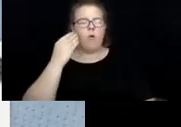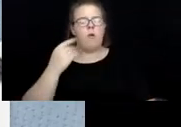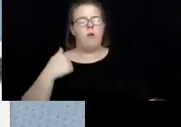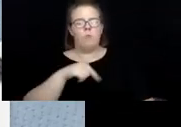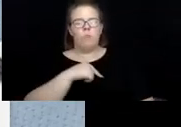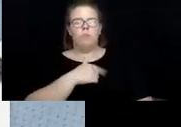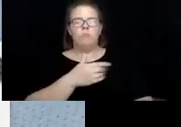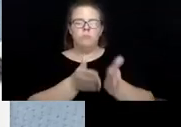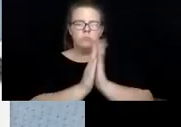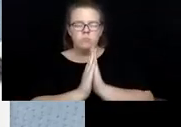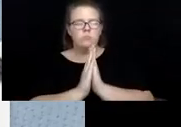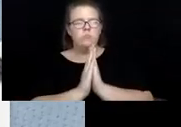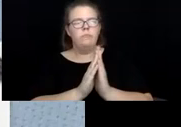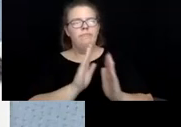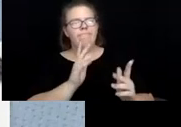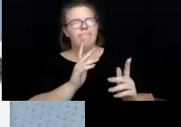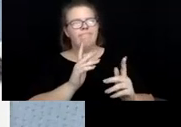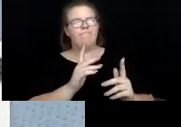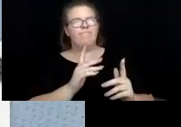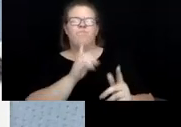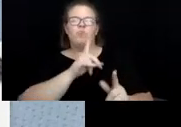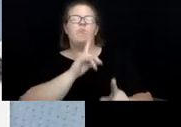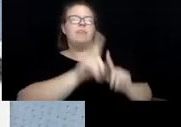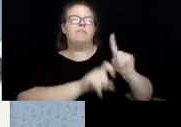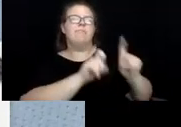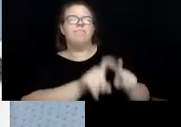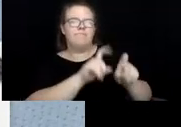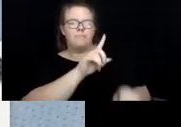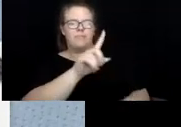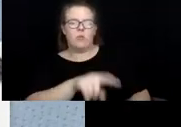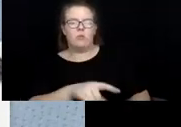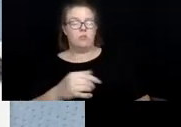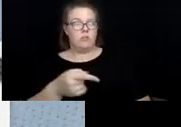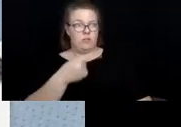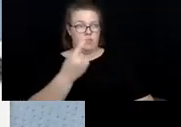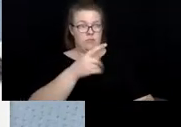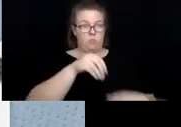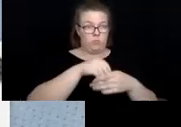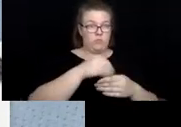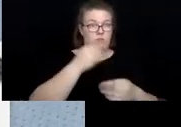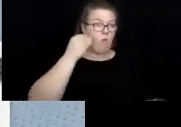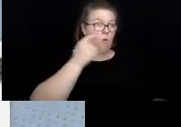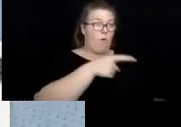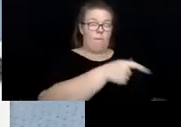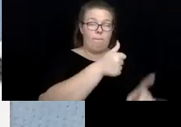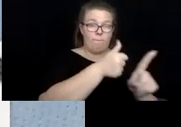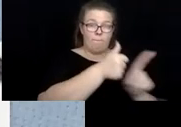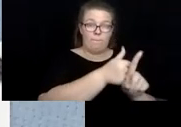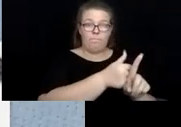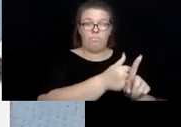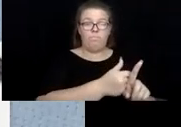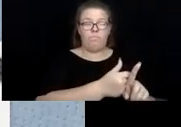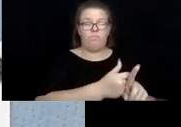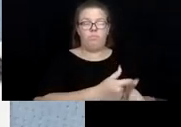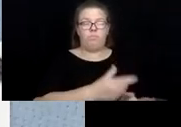the questions as to whether or not someone in the household is exhibiting any of the COVID